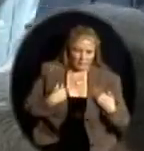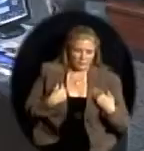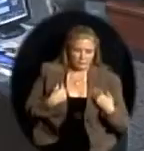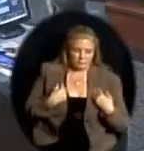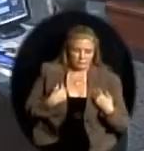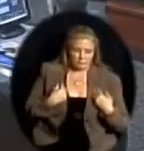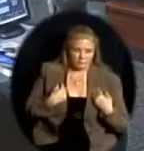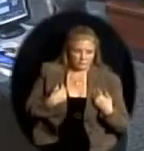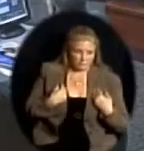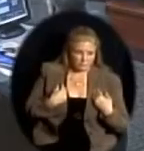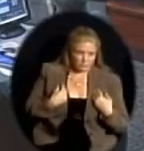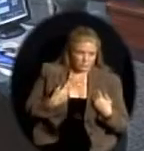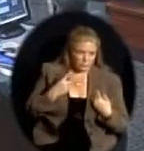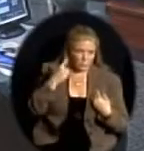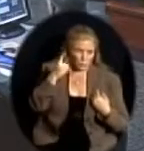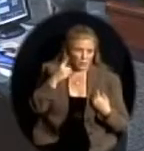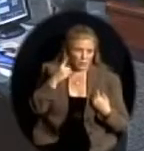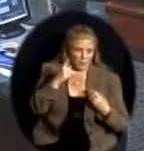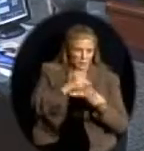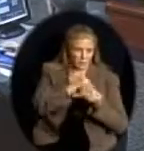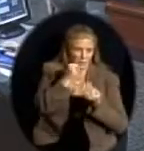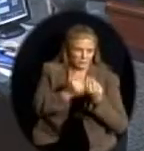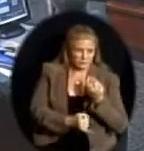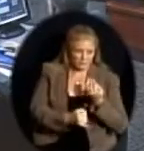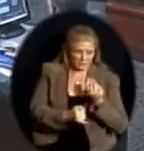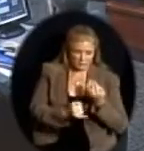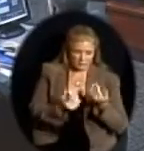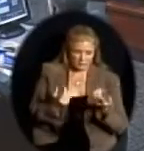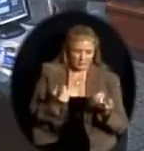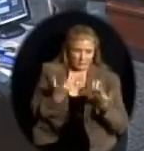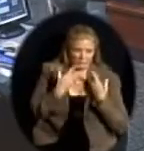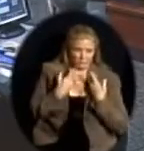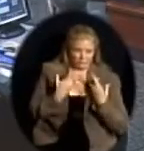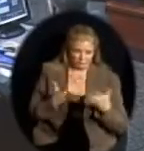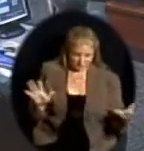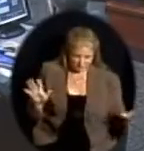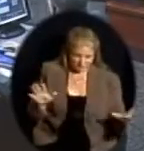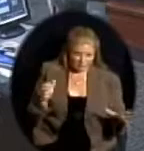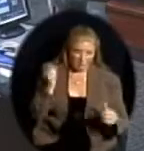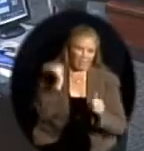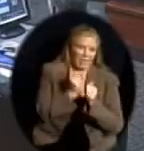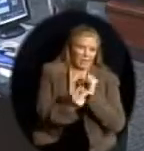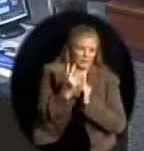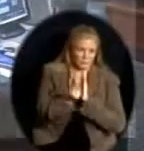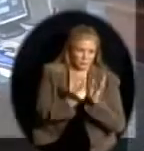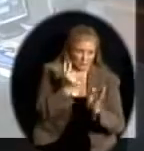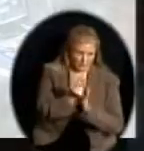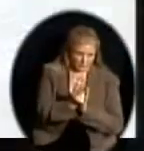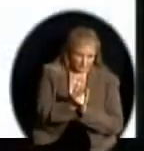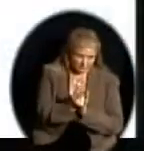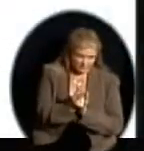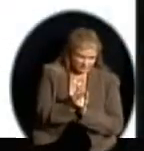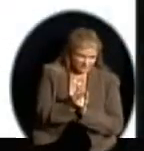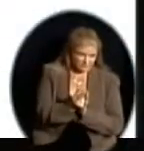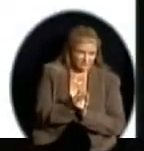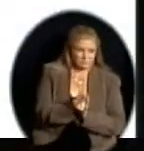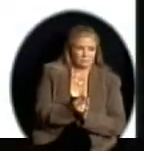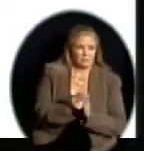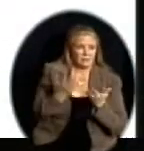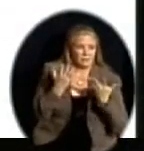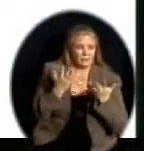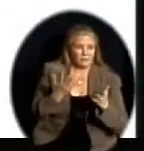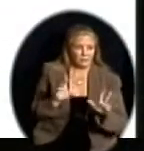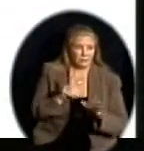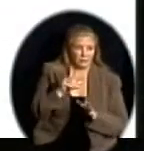include work orders preventing maintenance and the normal maintenance things that are accomplished. We completed 172